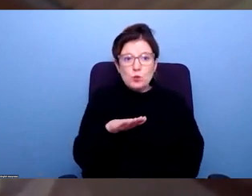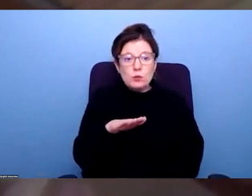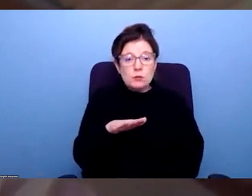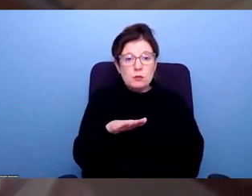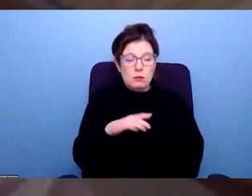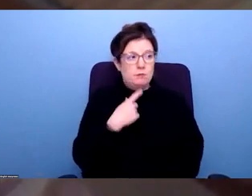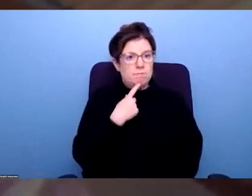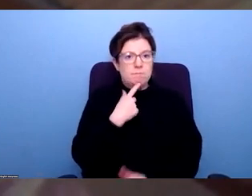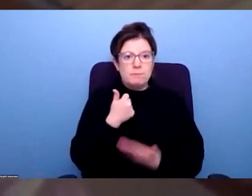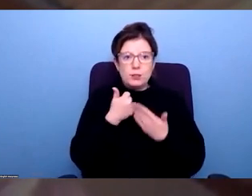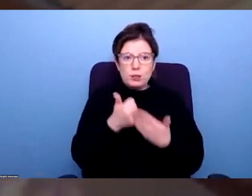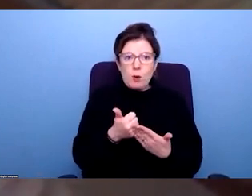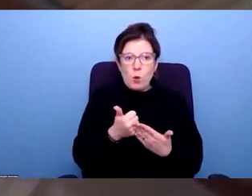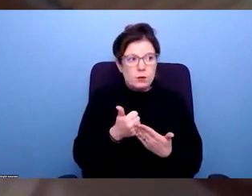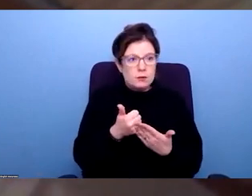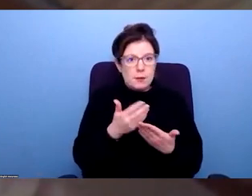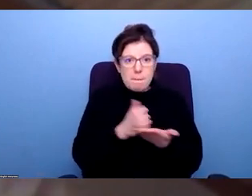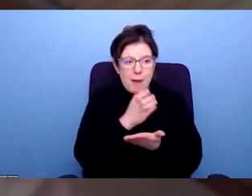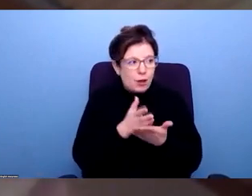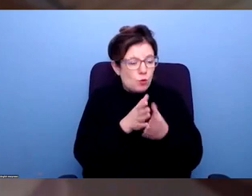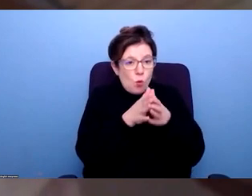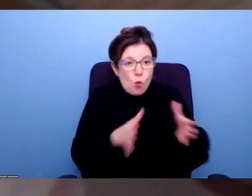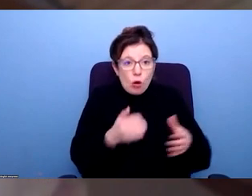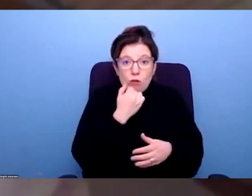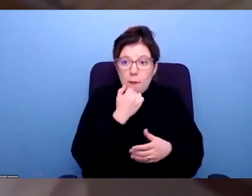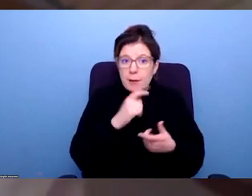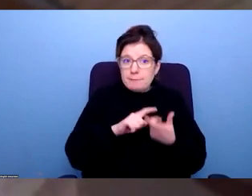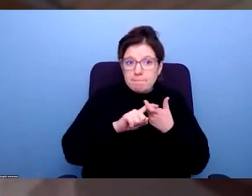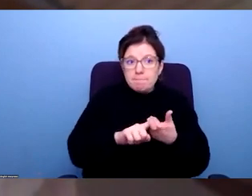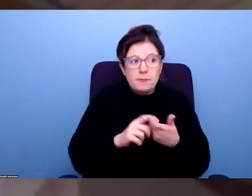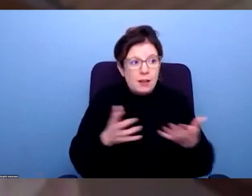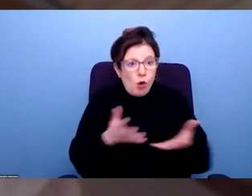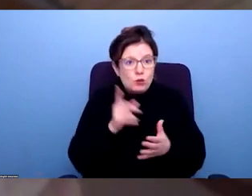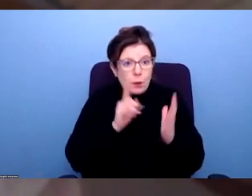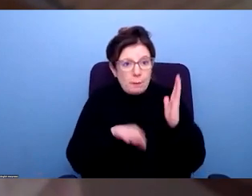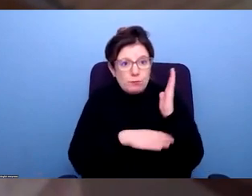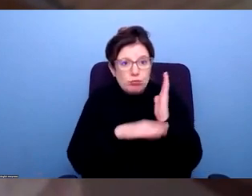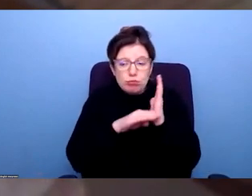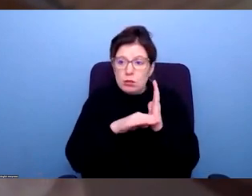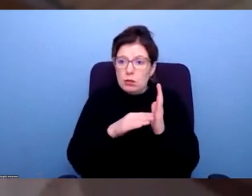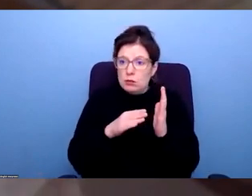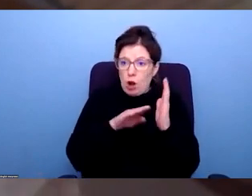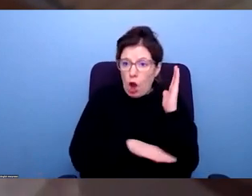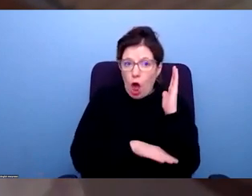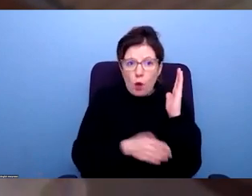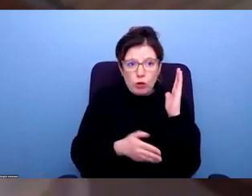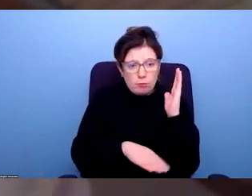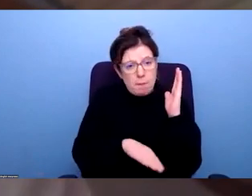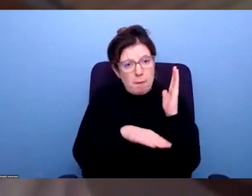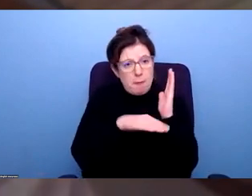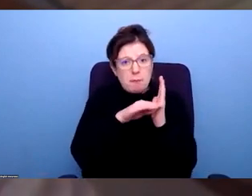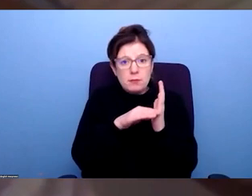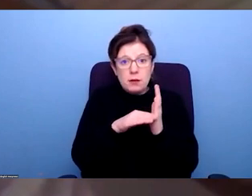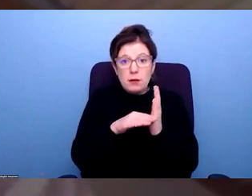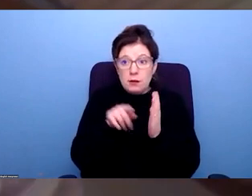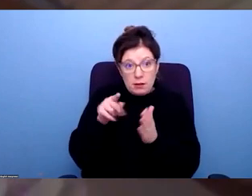can, how they can better support participation, better help people stay in work and support progression for women, particularly in lower paying jobs. So I do think that's